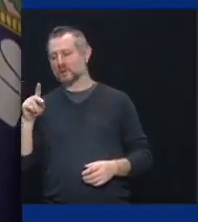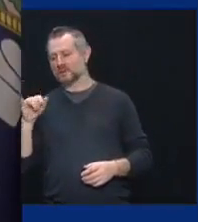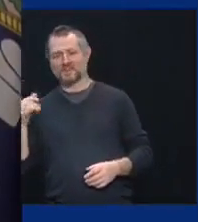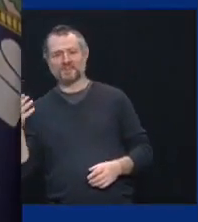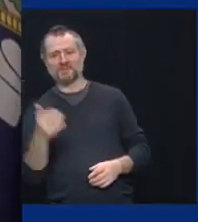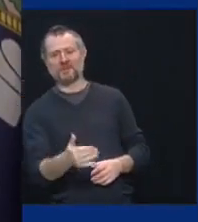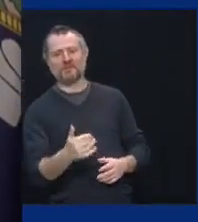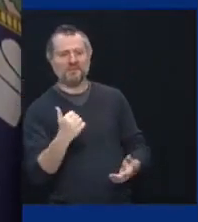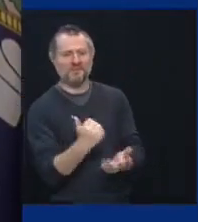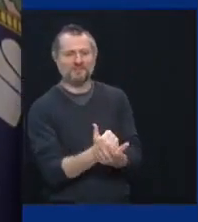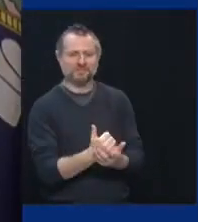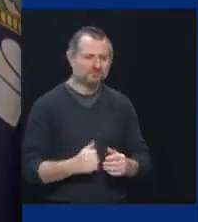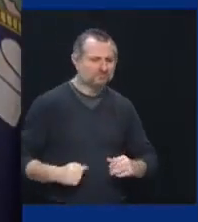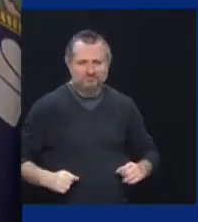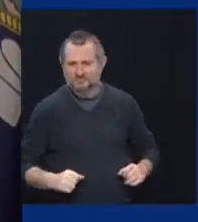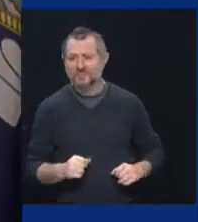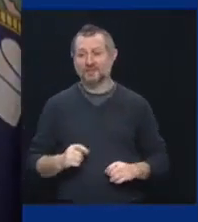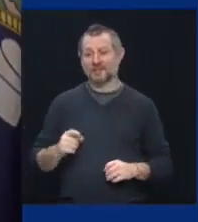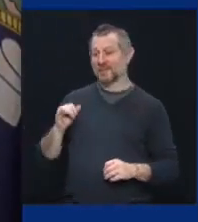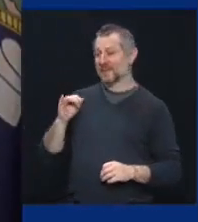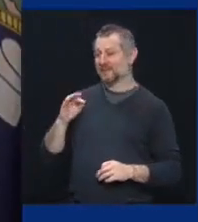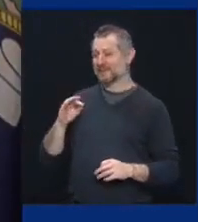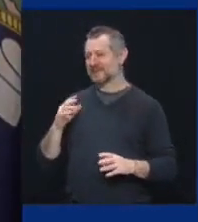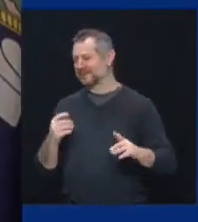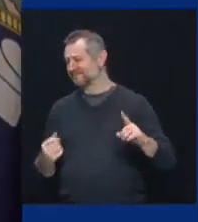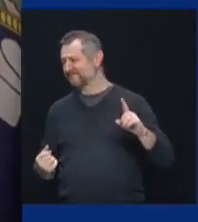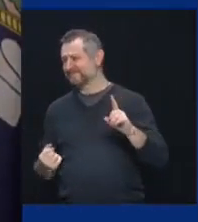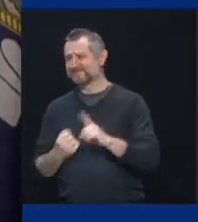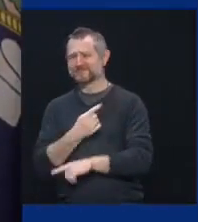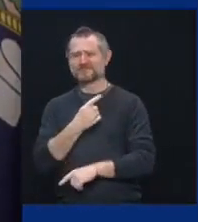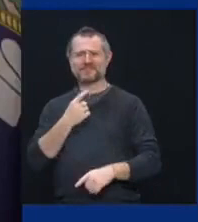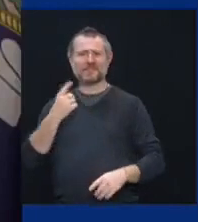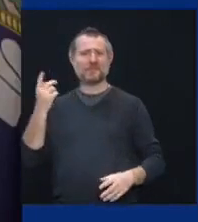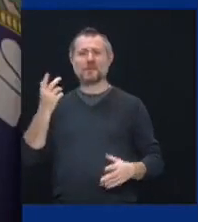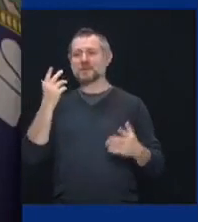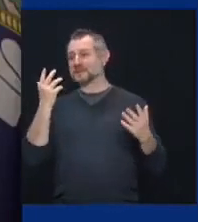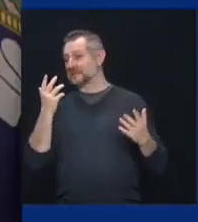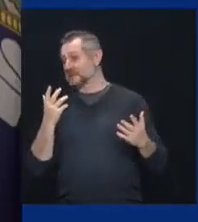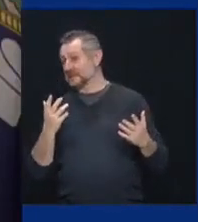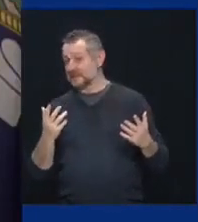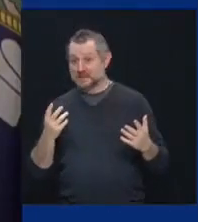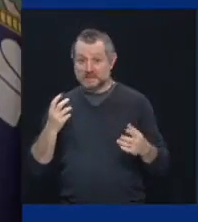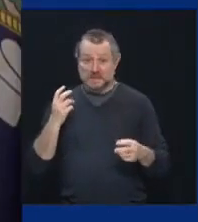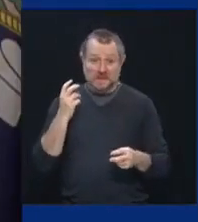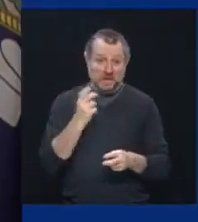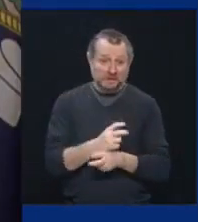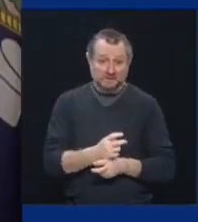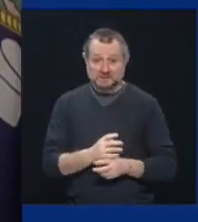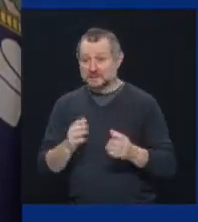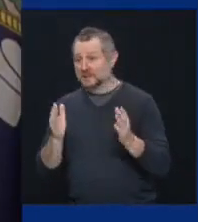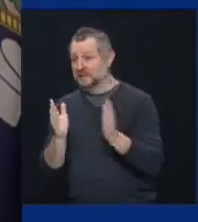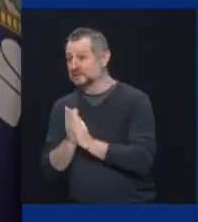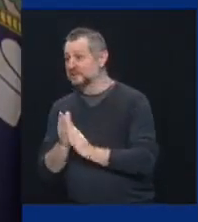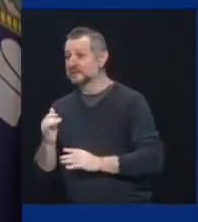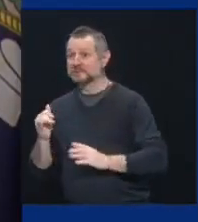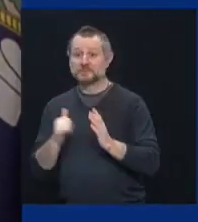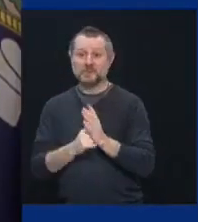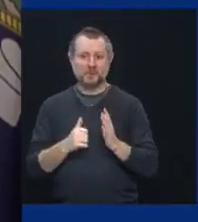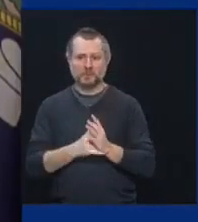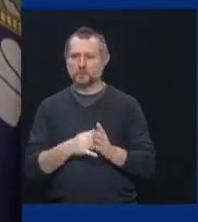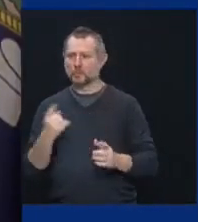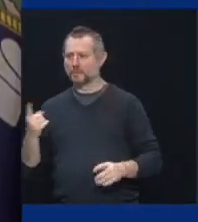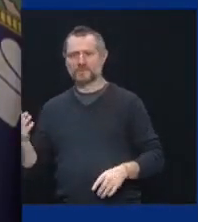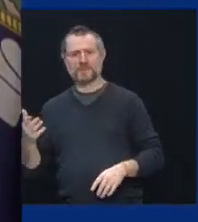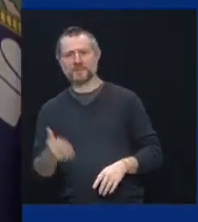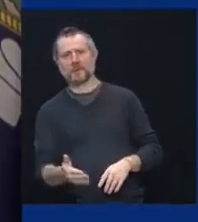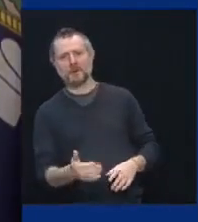the request, however bizarre or difficult, uh, the request, uh, Randy's always there. So thank you